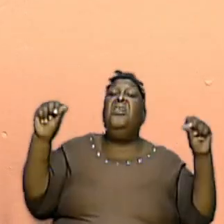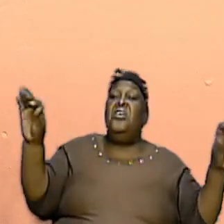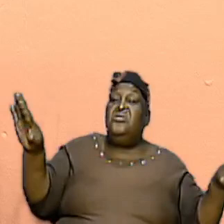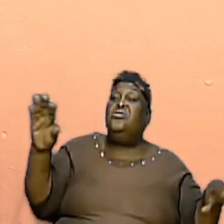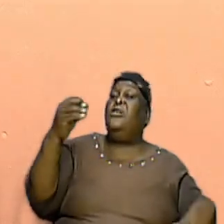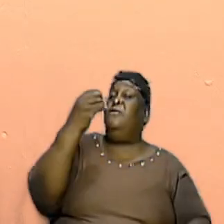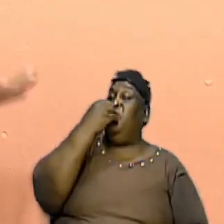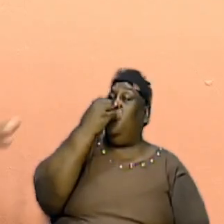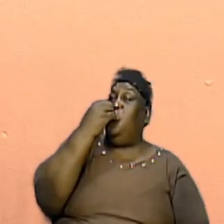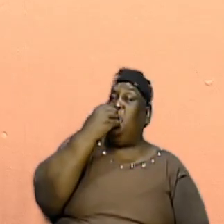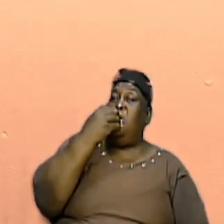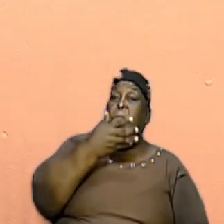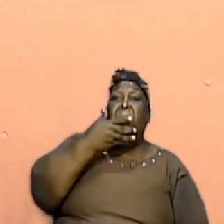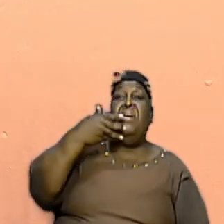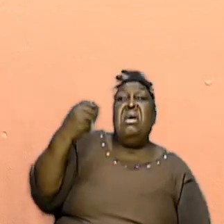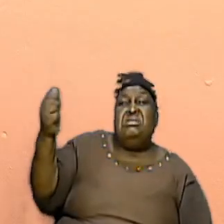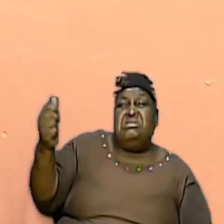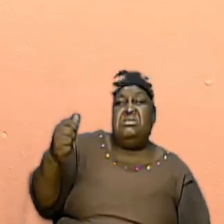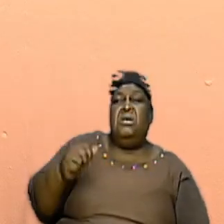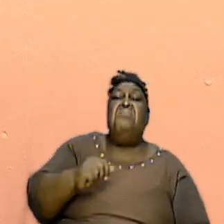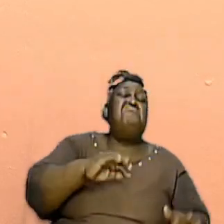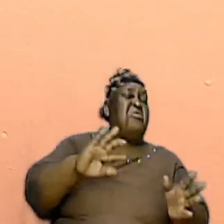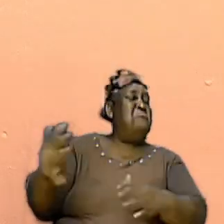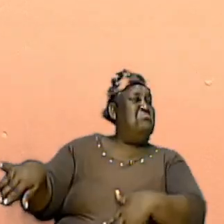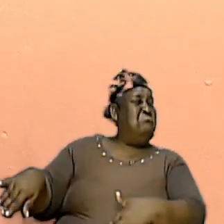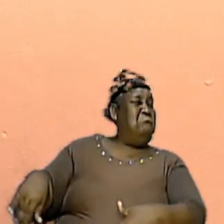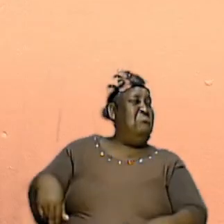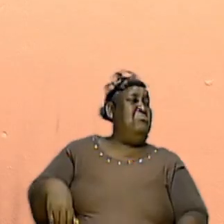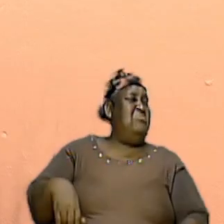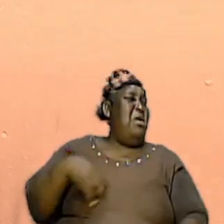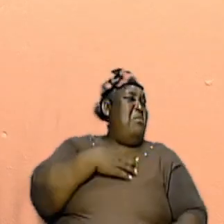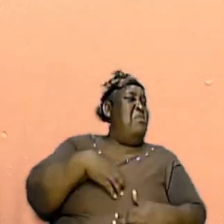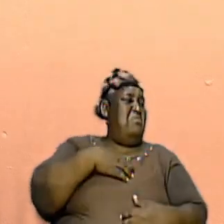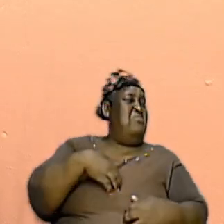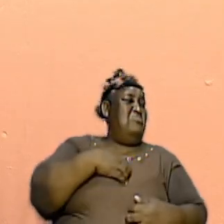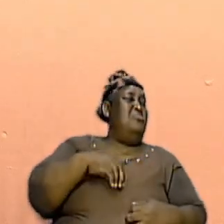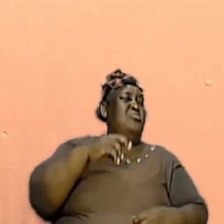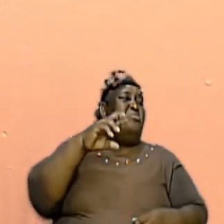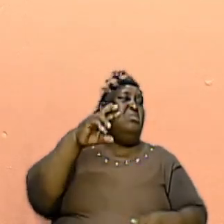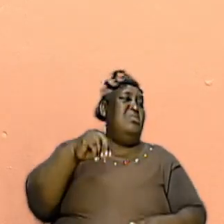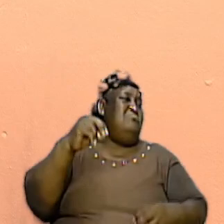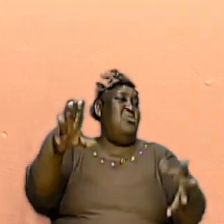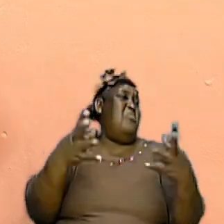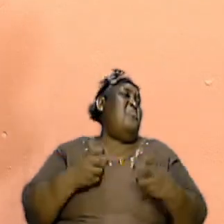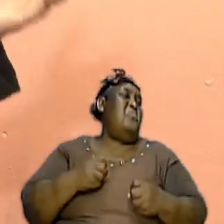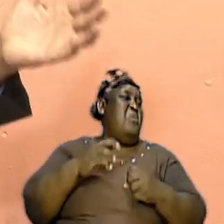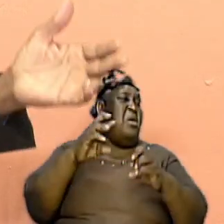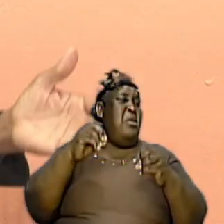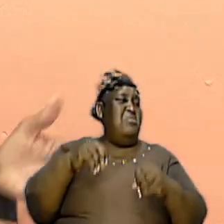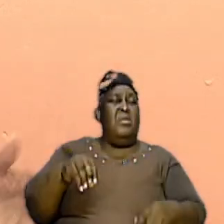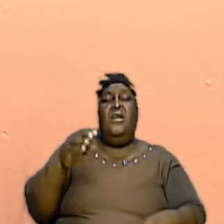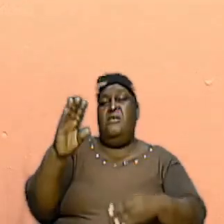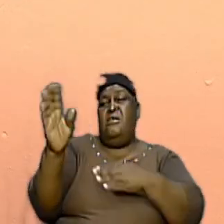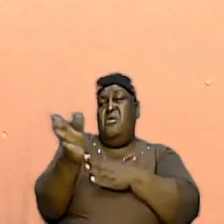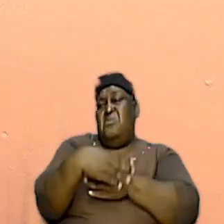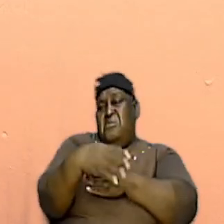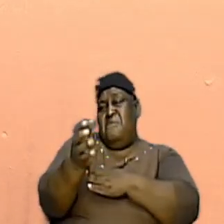Give To Them And Push it One Side Oh That I Could Go Back To Egypt Eat Eat Fish Fish